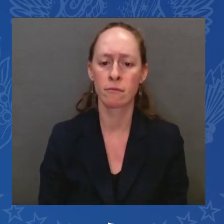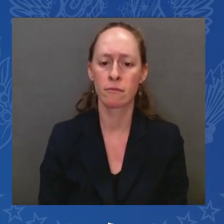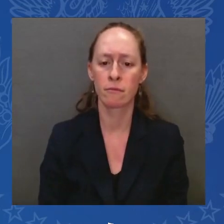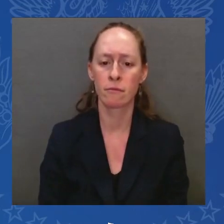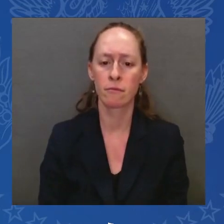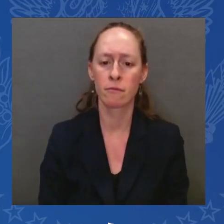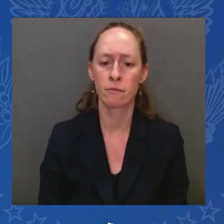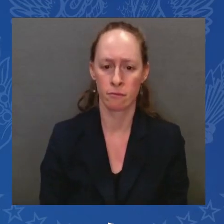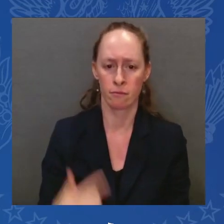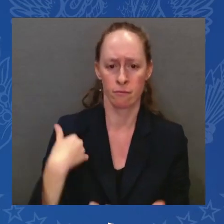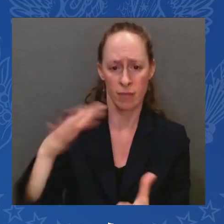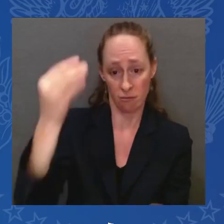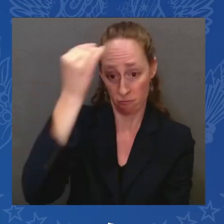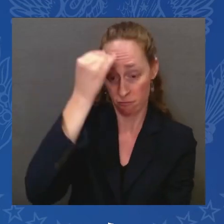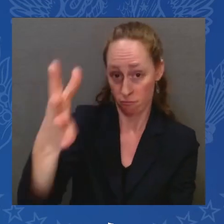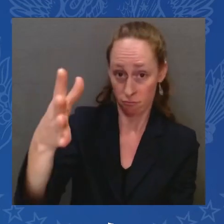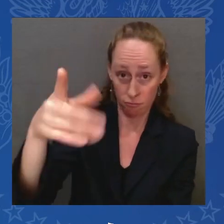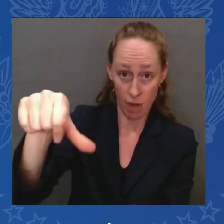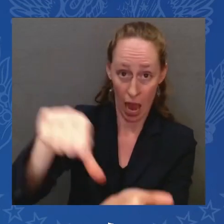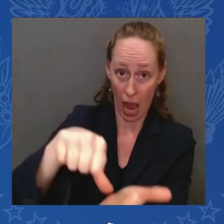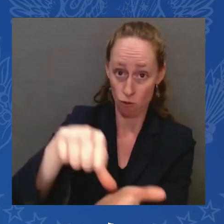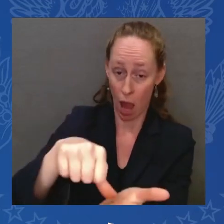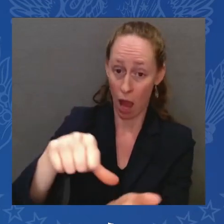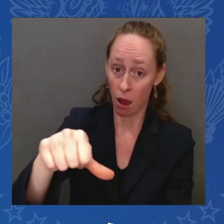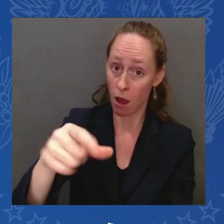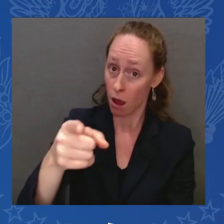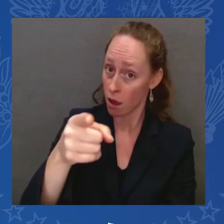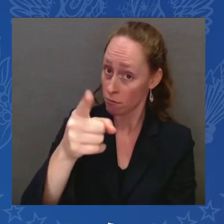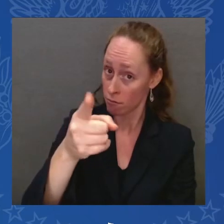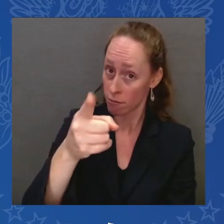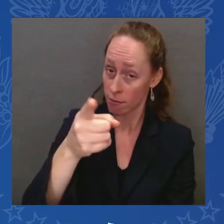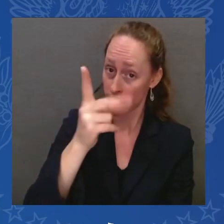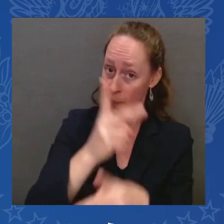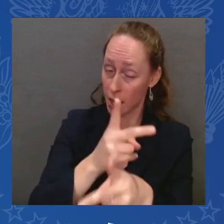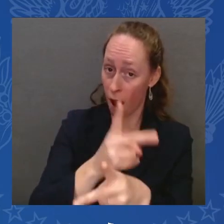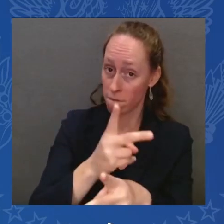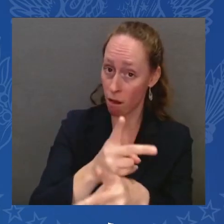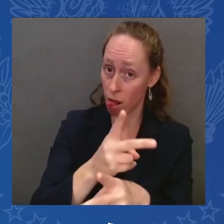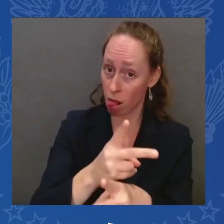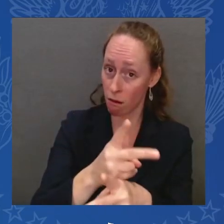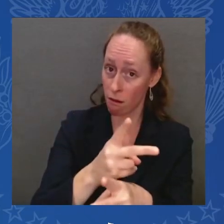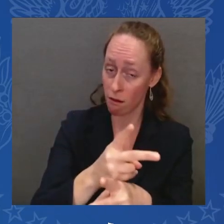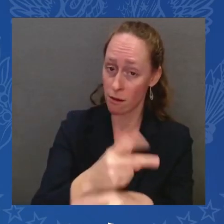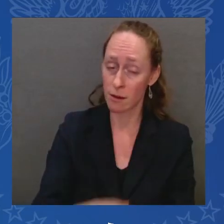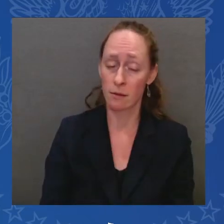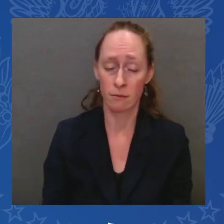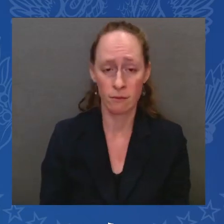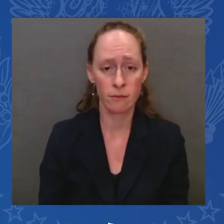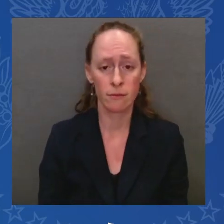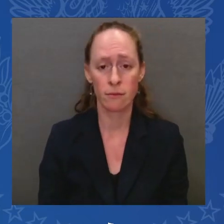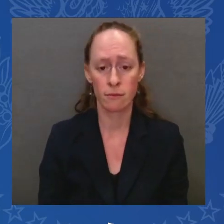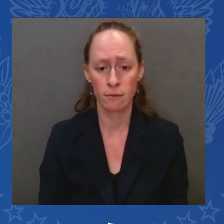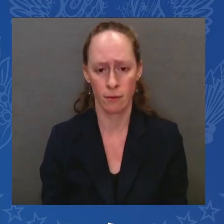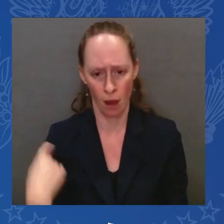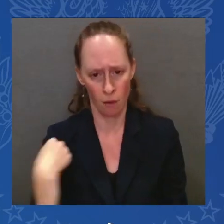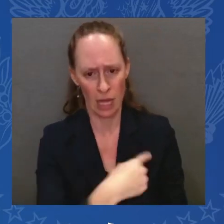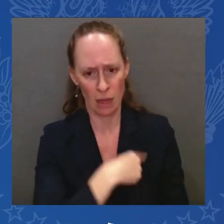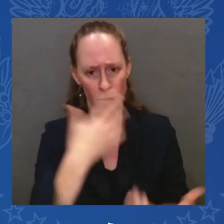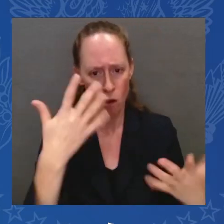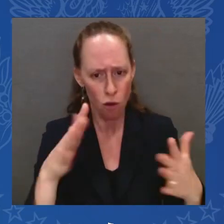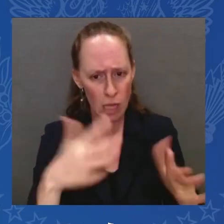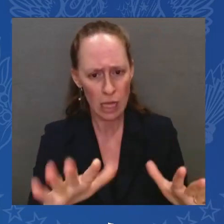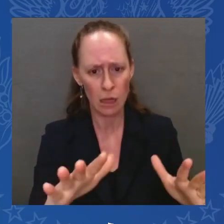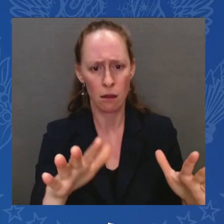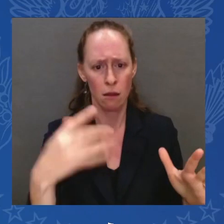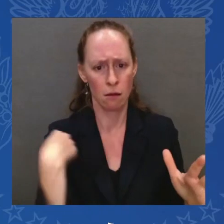We want to make it real clear, we're working on every aspect of the hostage crisis in Israel, including deploying experts to advise